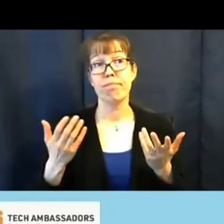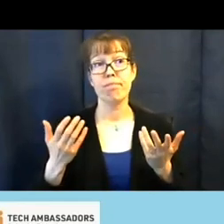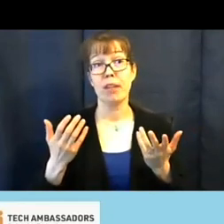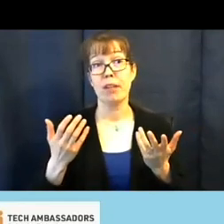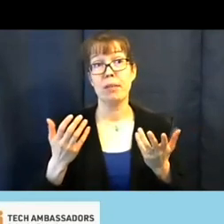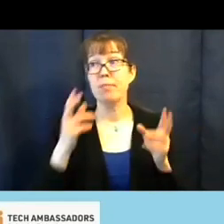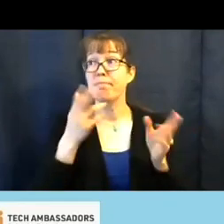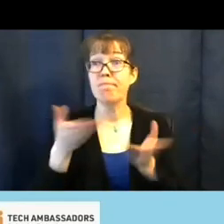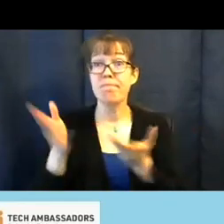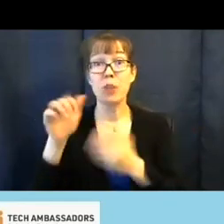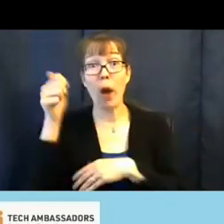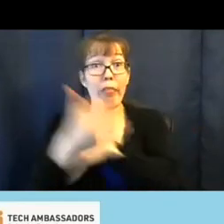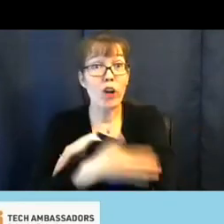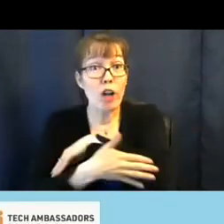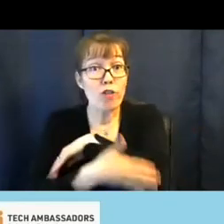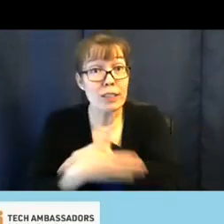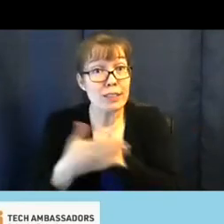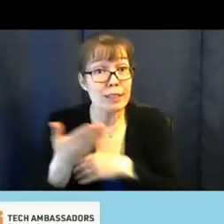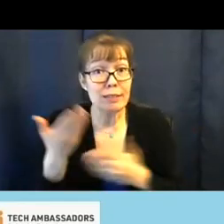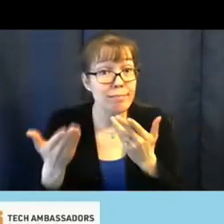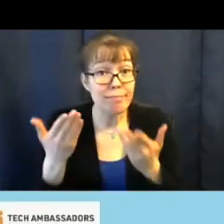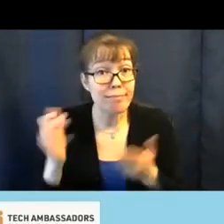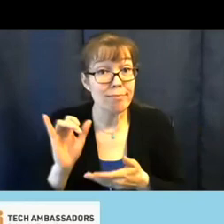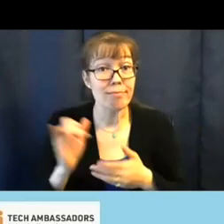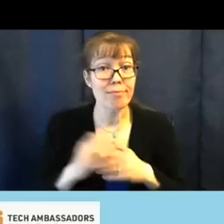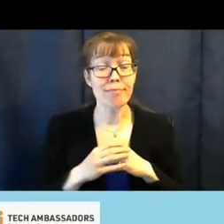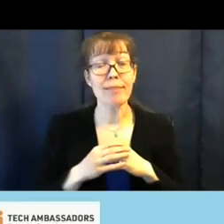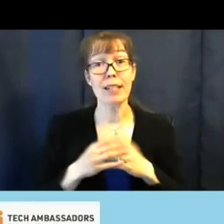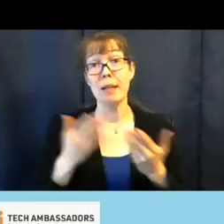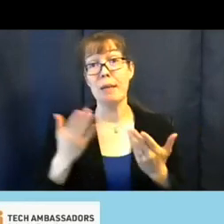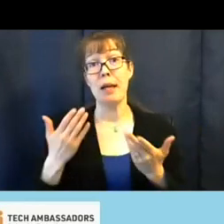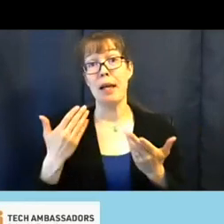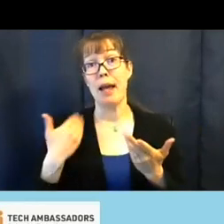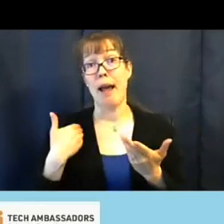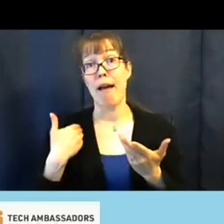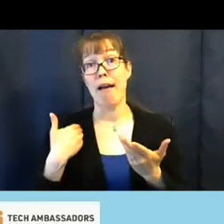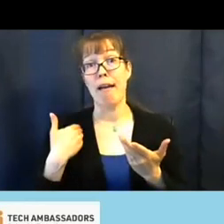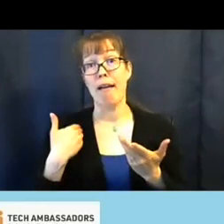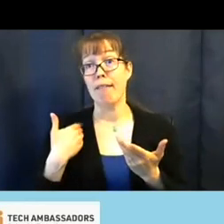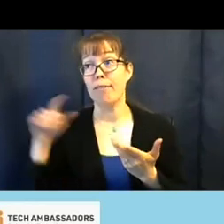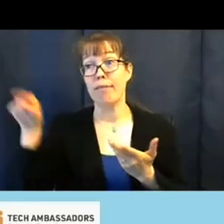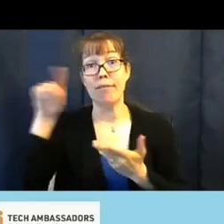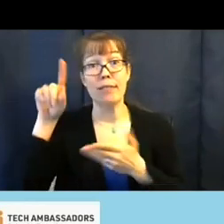like, countries, even, that have disability,